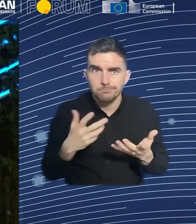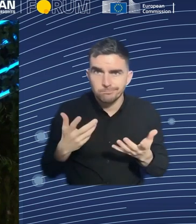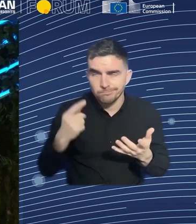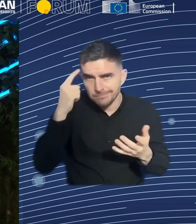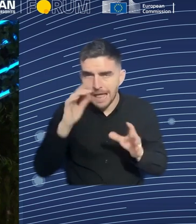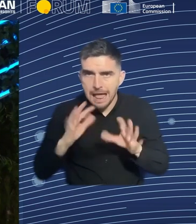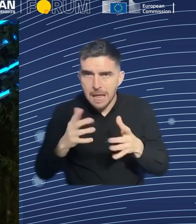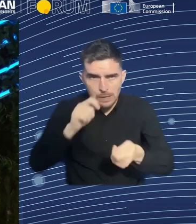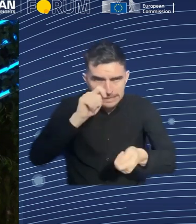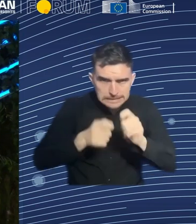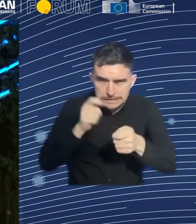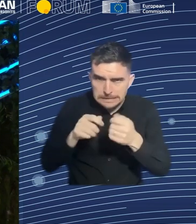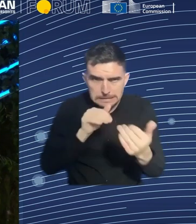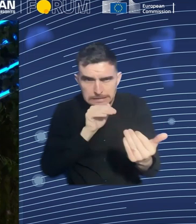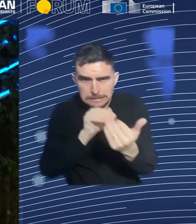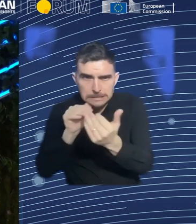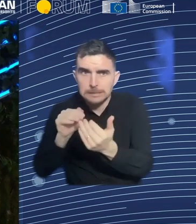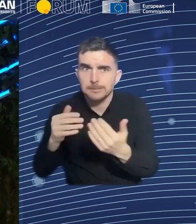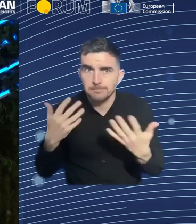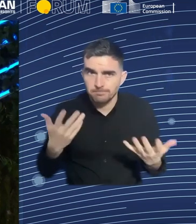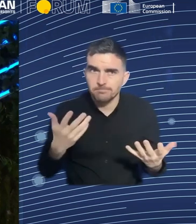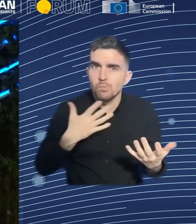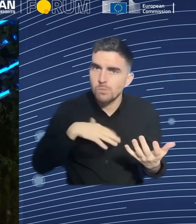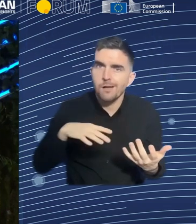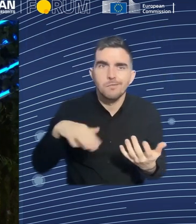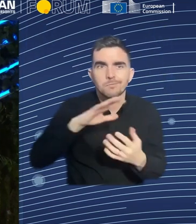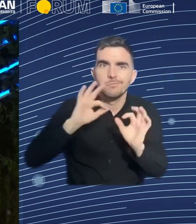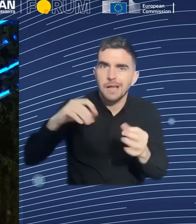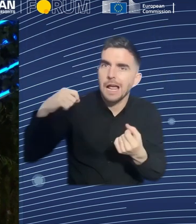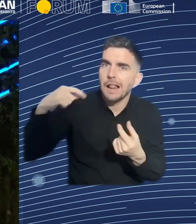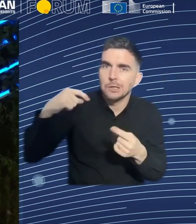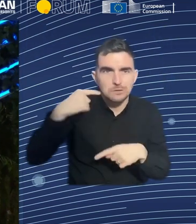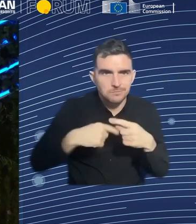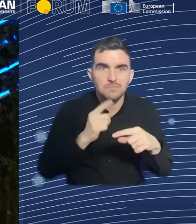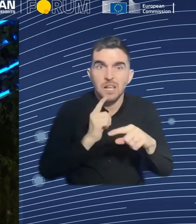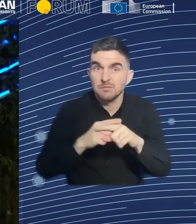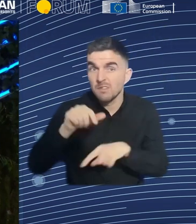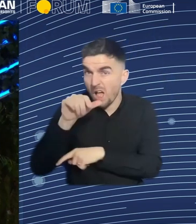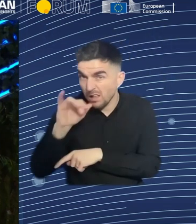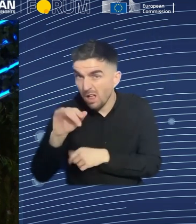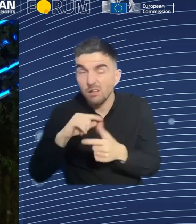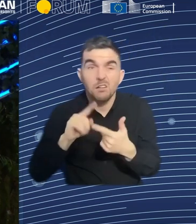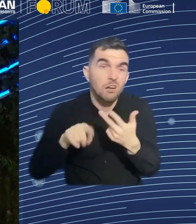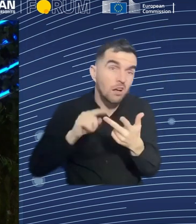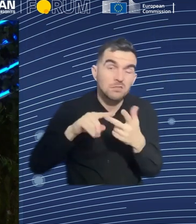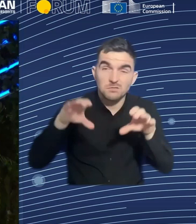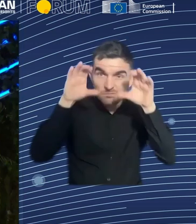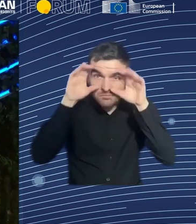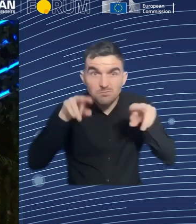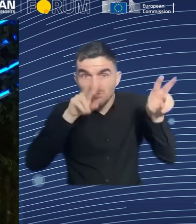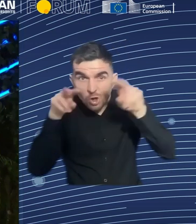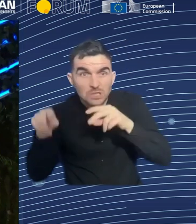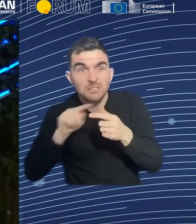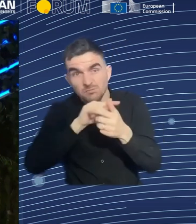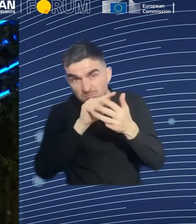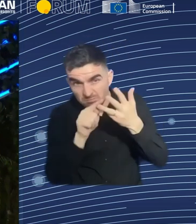I can't precisely say which should be taught in school and which should be taught later, but clearly there needs to be a better focus in both